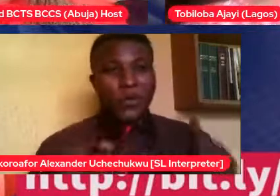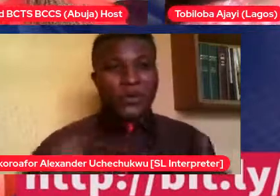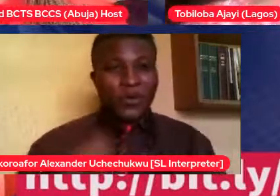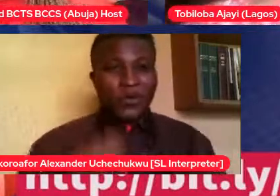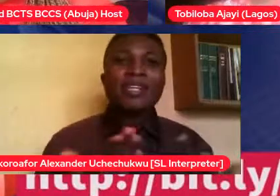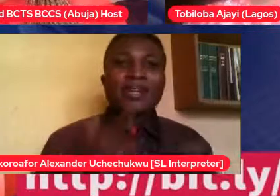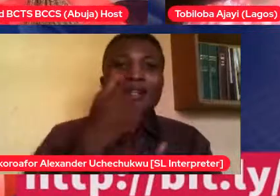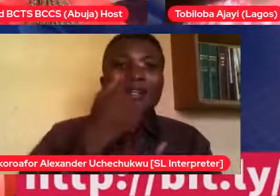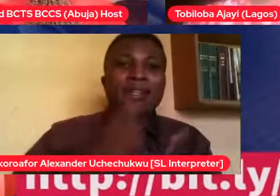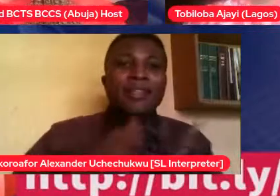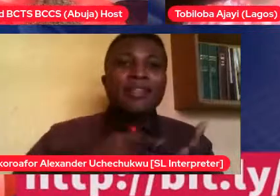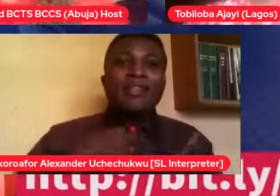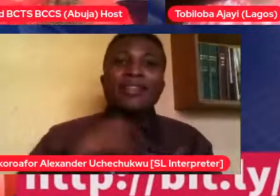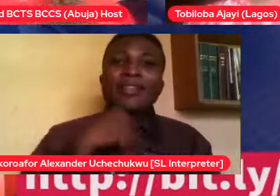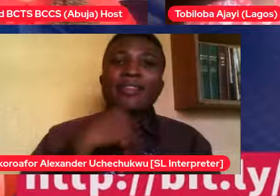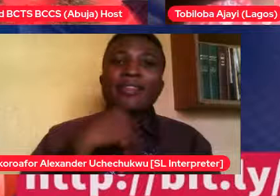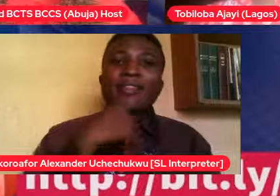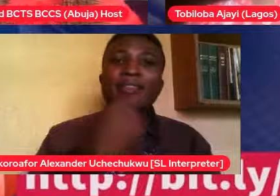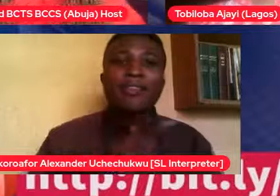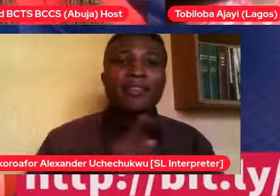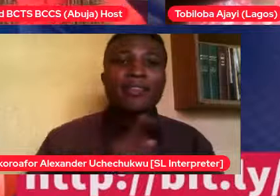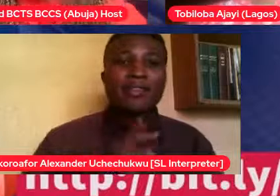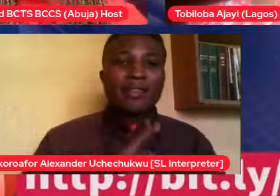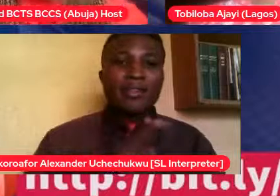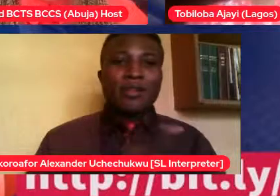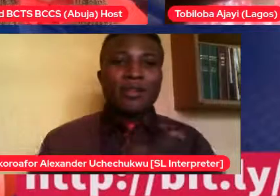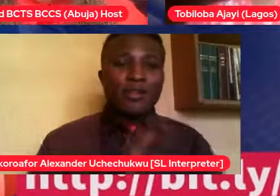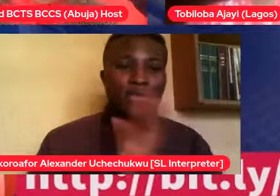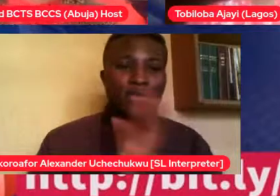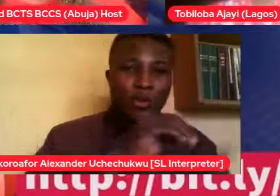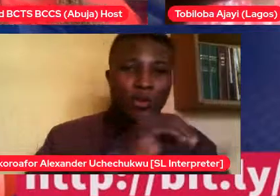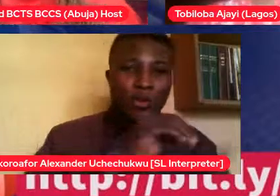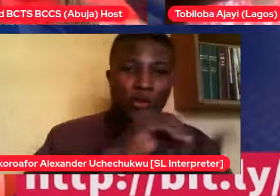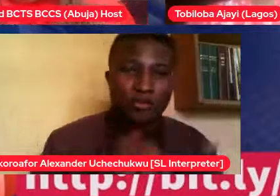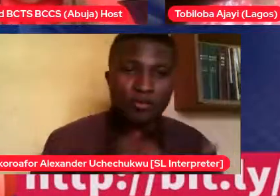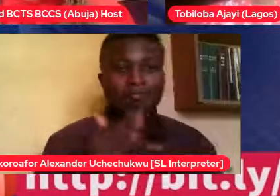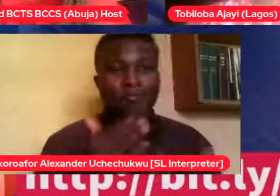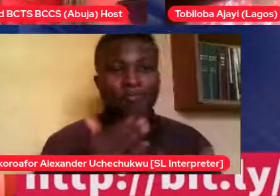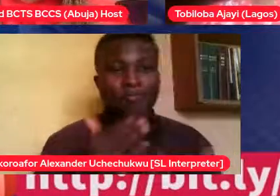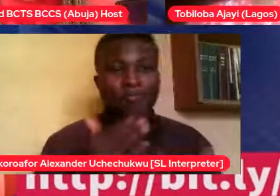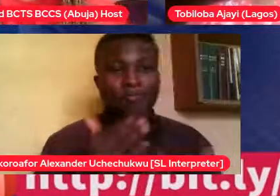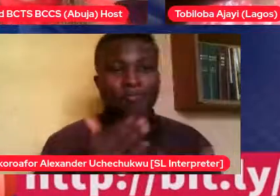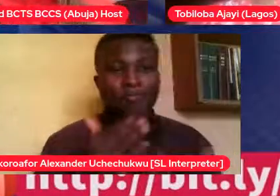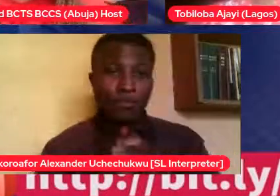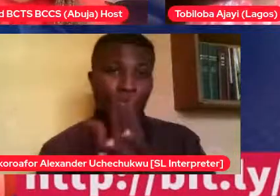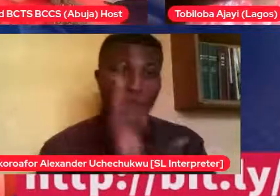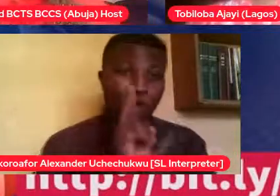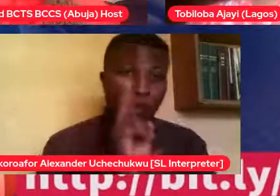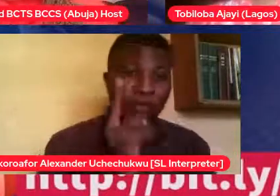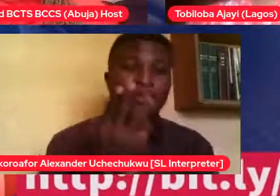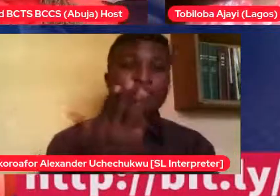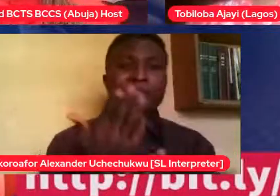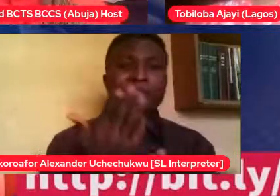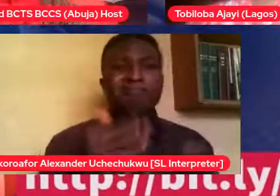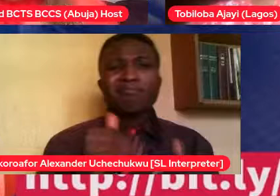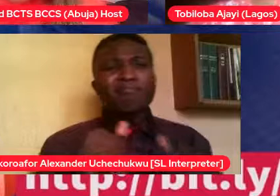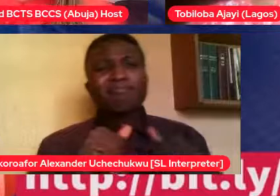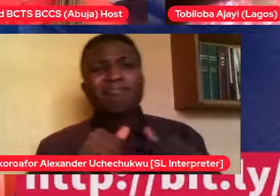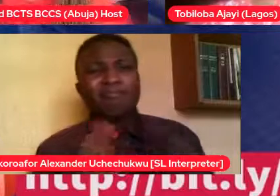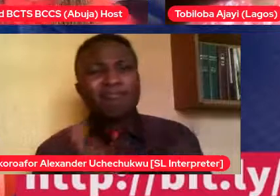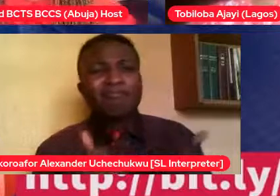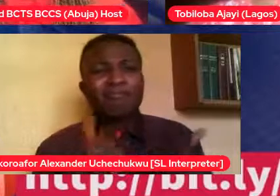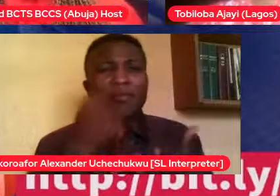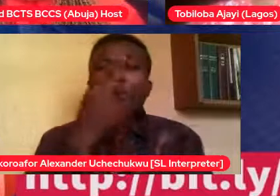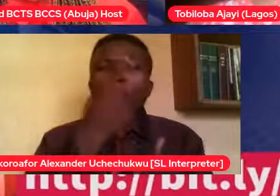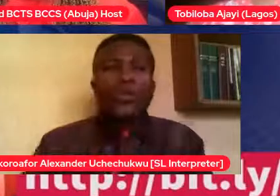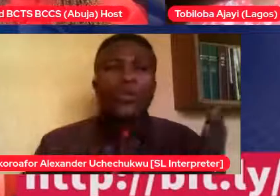was obvious because, I mean, I know your story and how long it took you to work and all of that. What was it like growing up as a teenager and what was